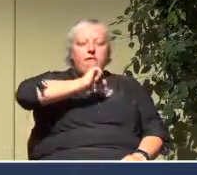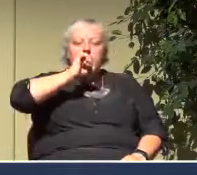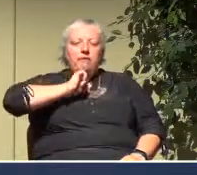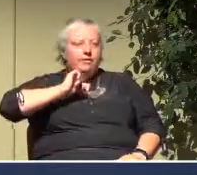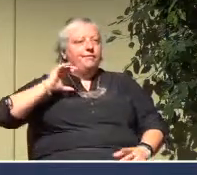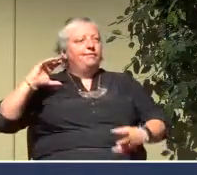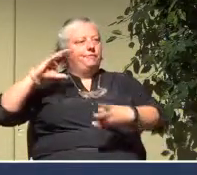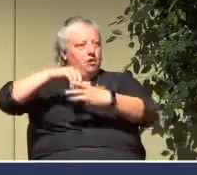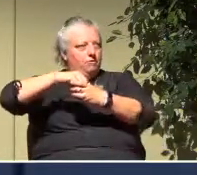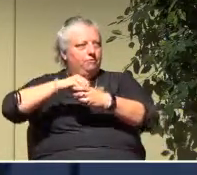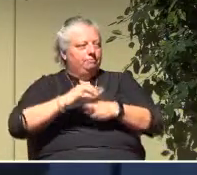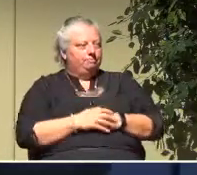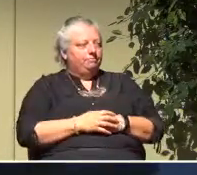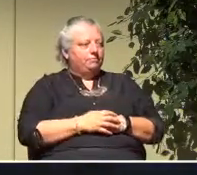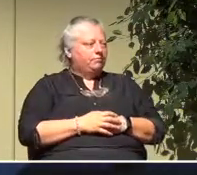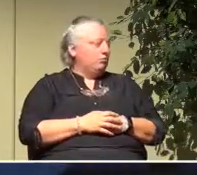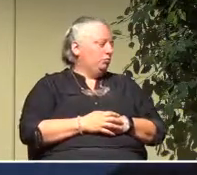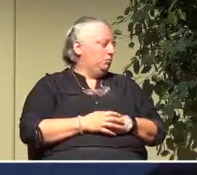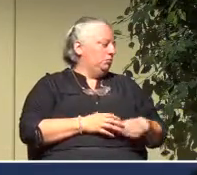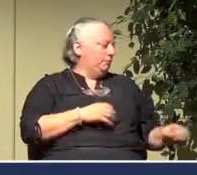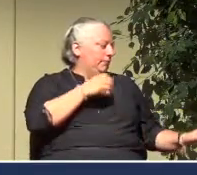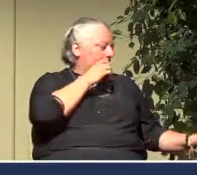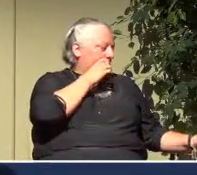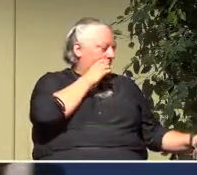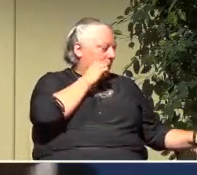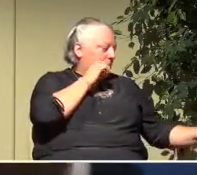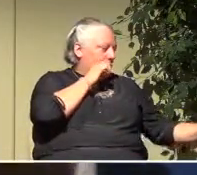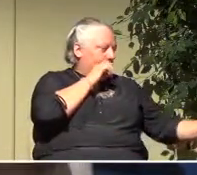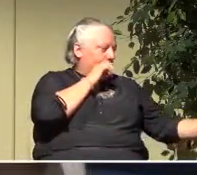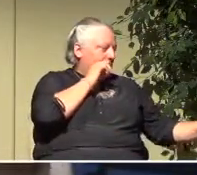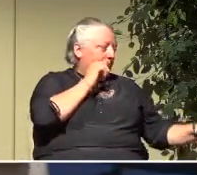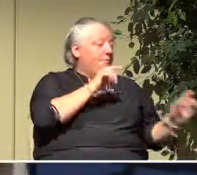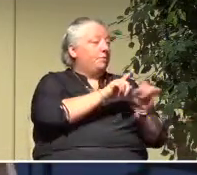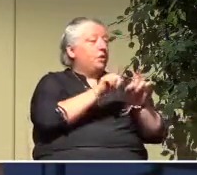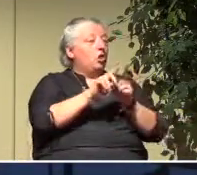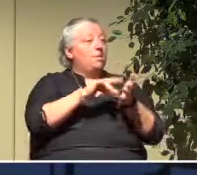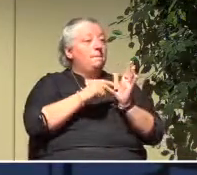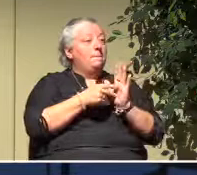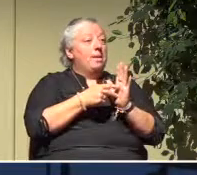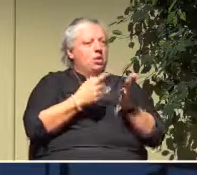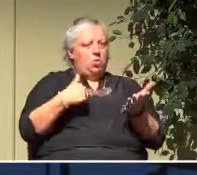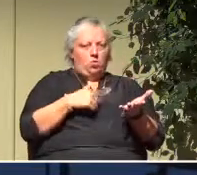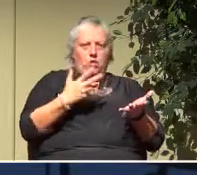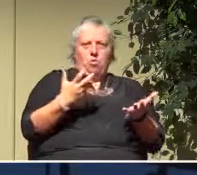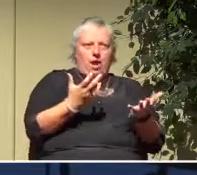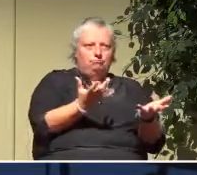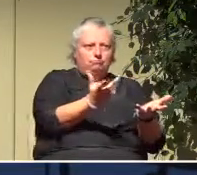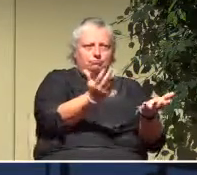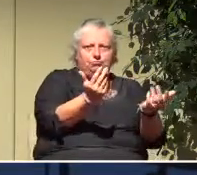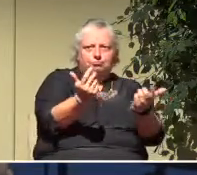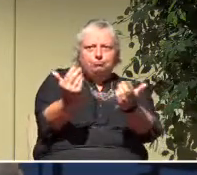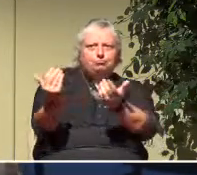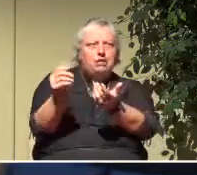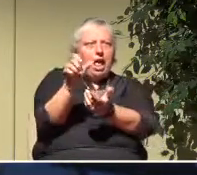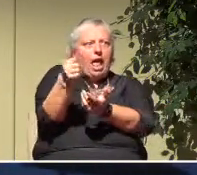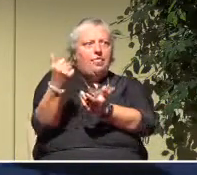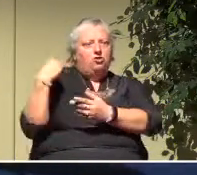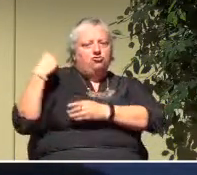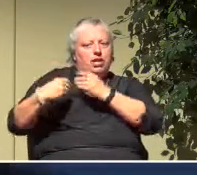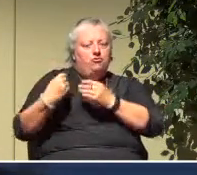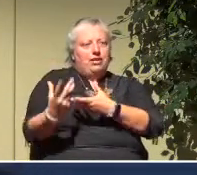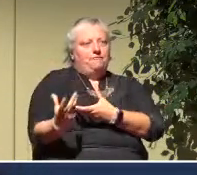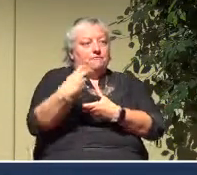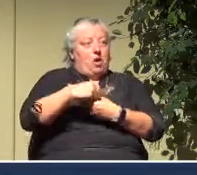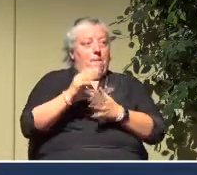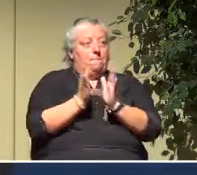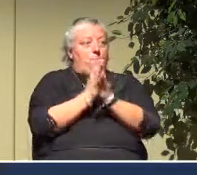also means that we want to have other generations involved in our praise teams.